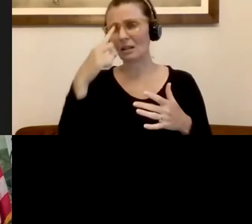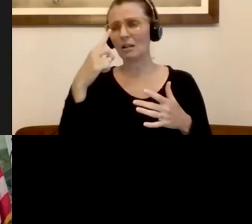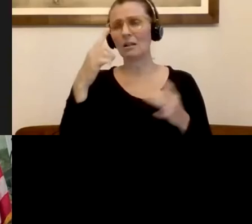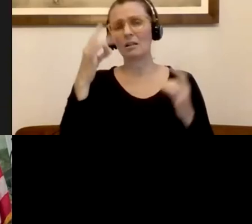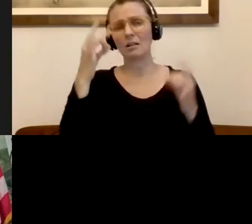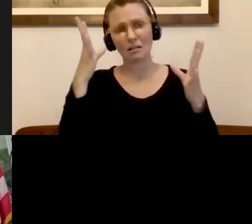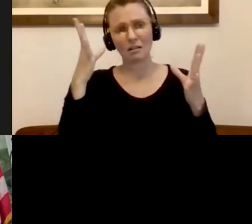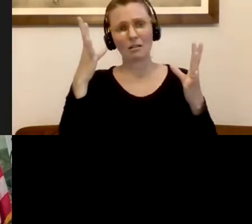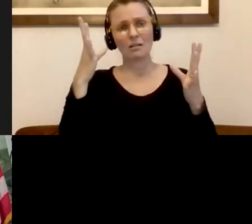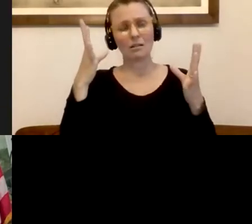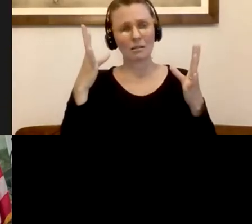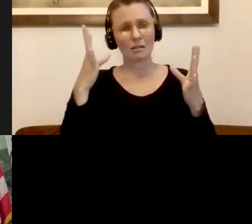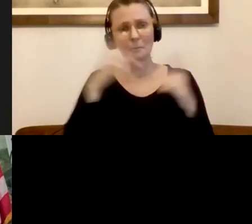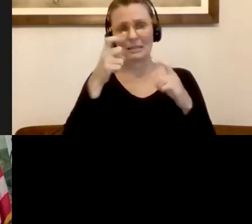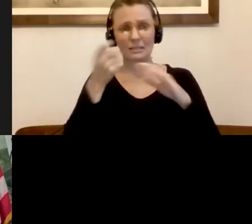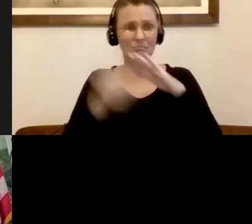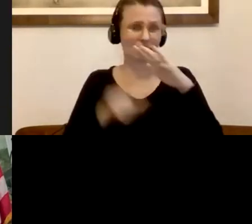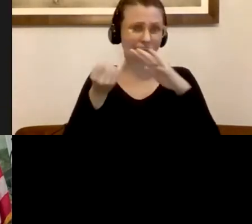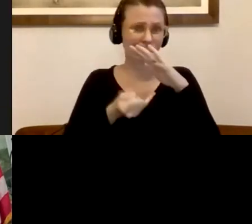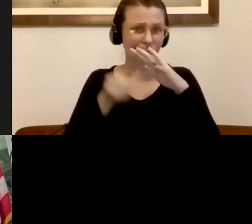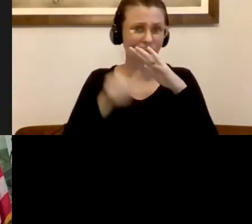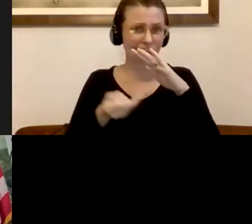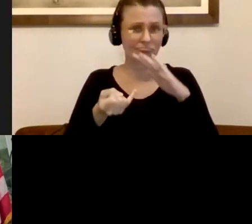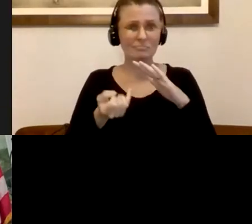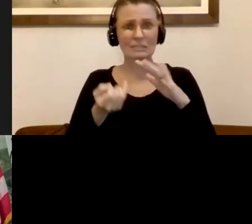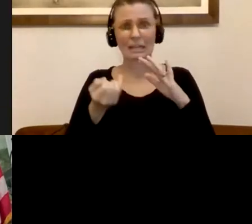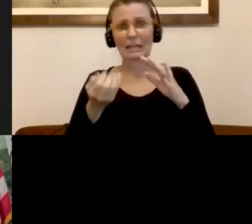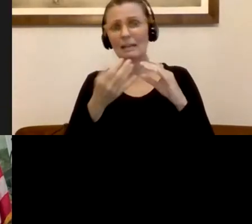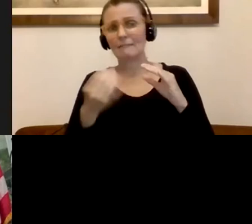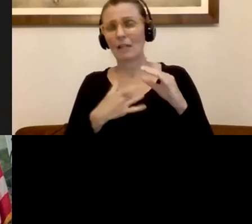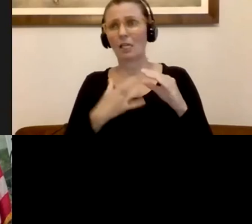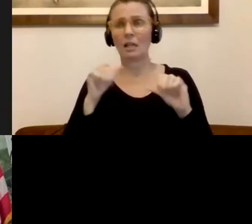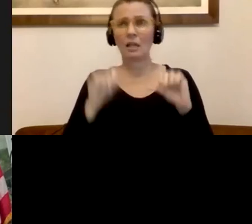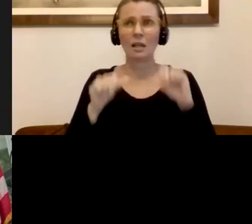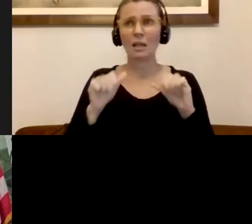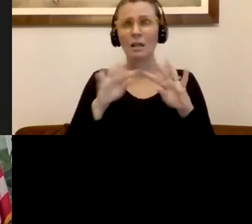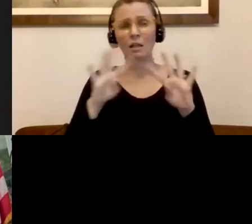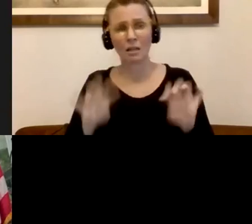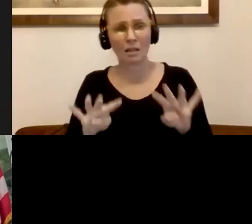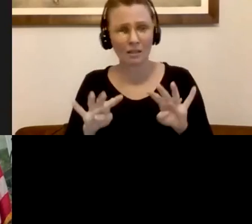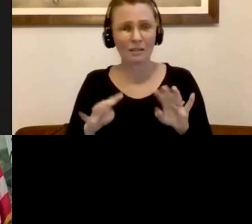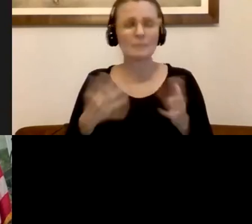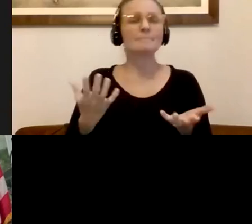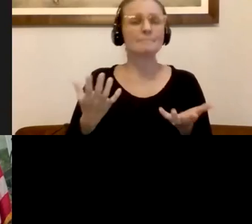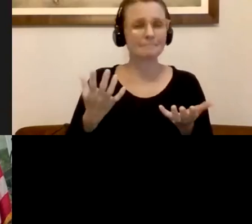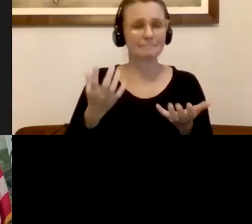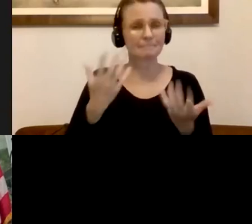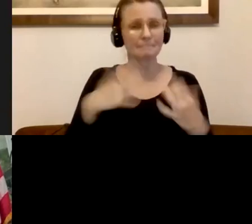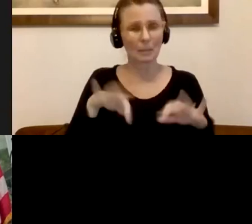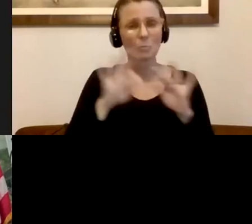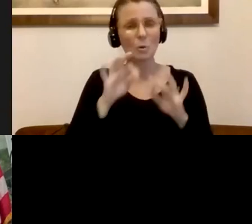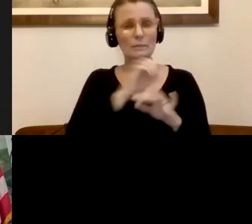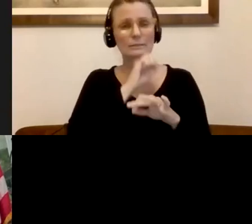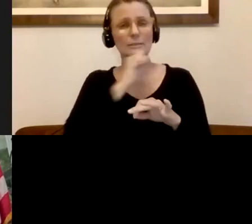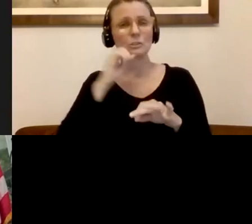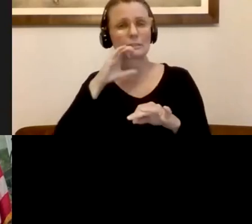because of the isolation and, and the uncertainty. So it's important time, especially with our seniors and others are checking one another in any